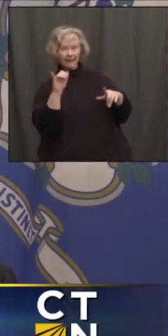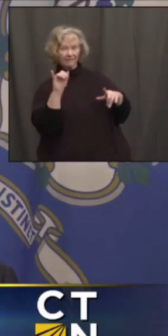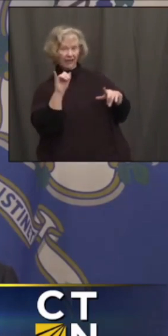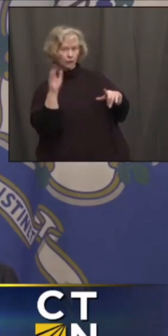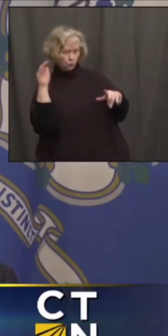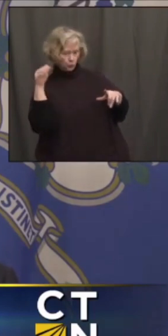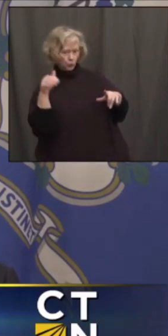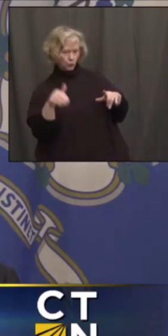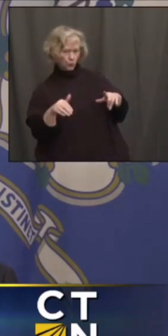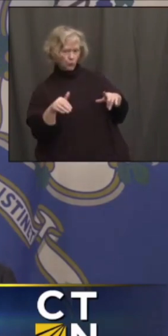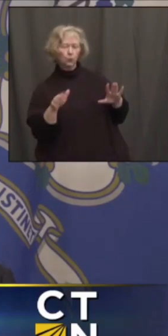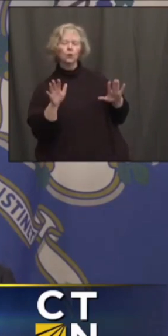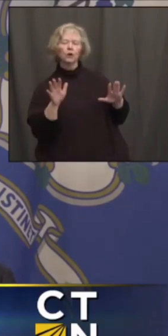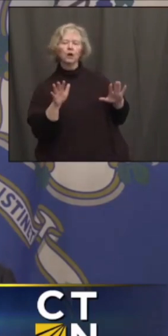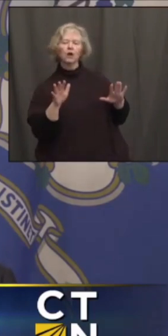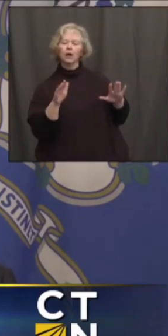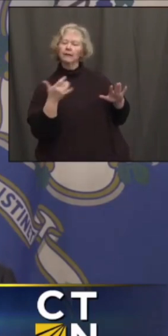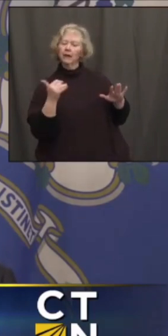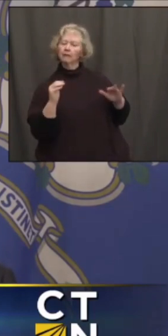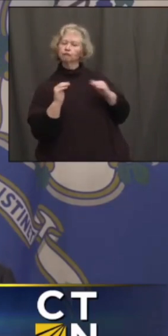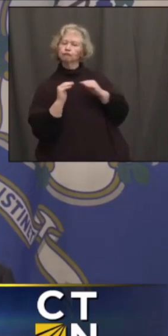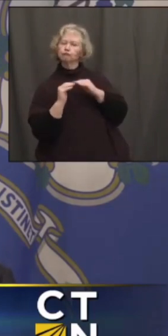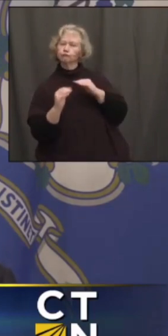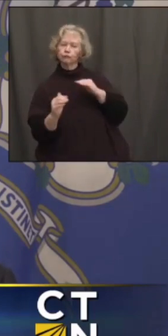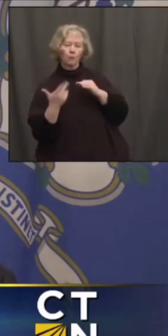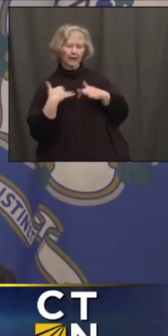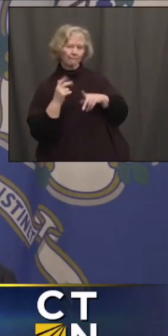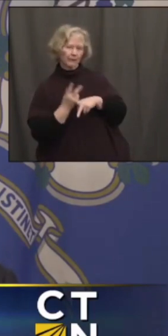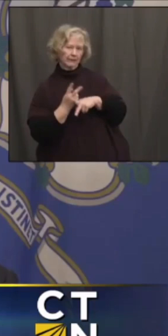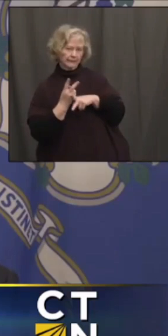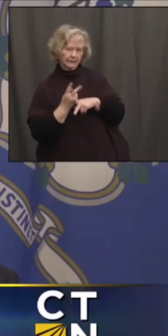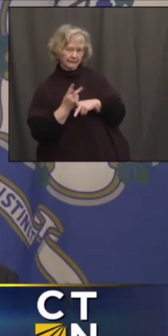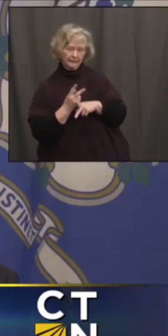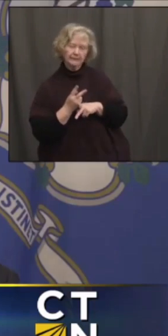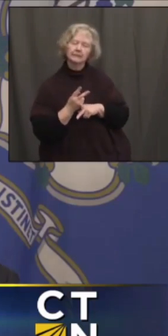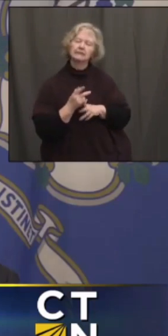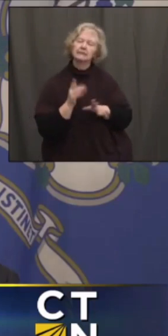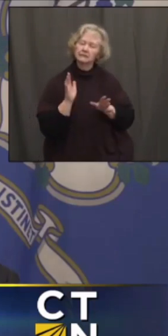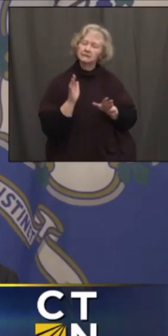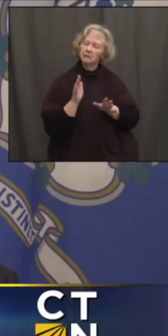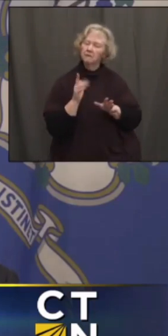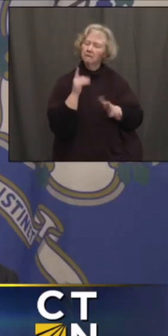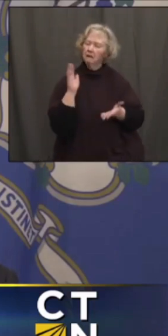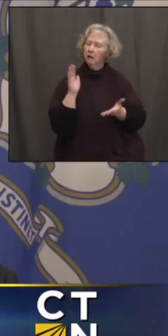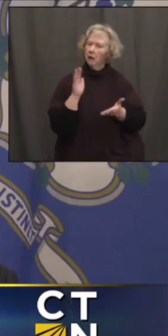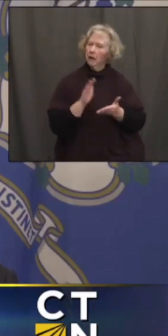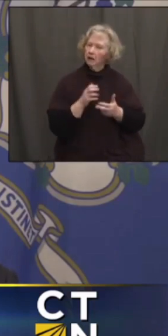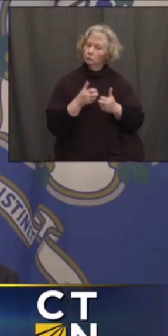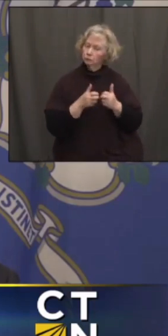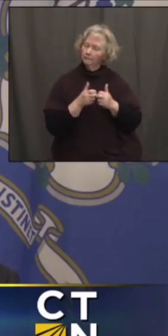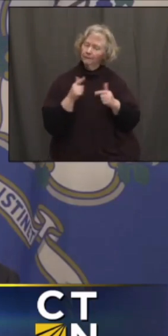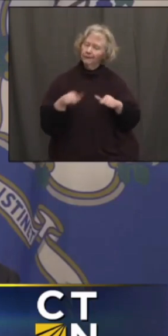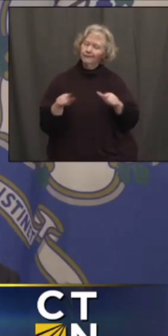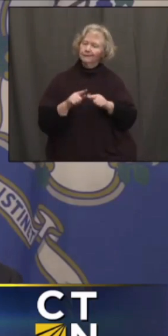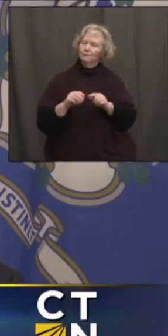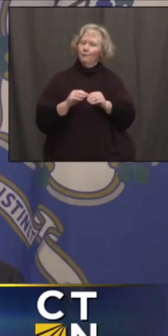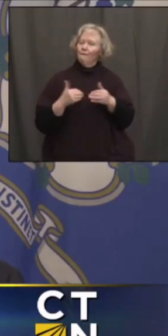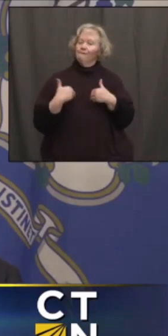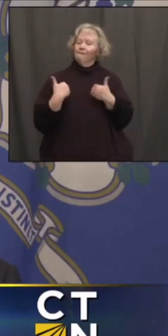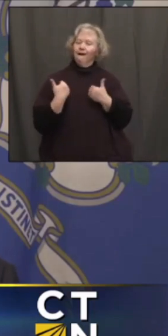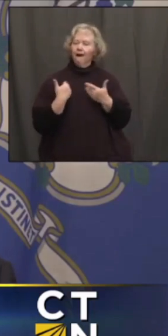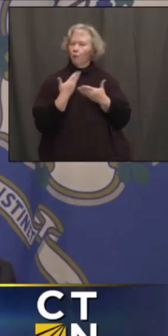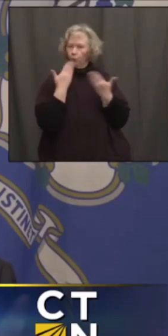of stabilized. So we still have to continue to be careful, although a lot less likely to have complications because it's a younger demographic.